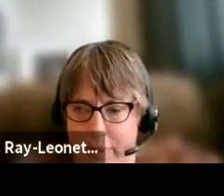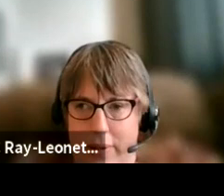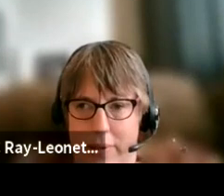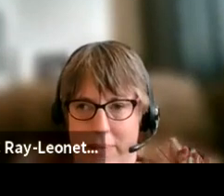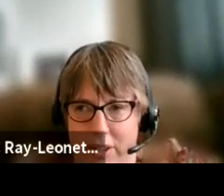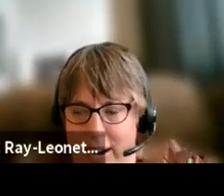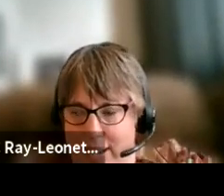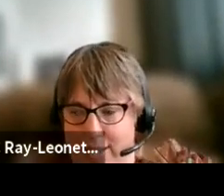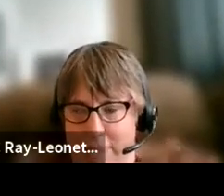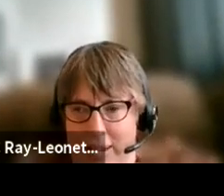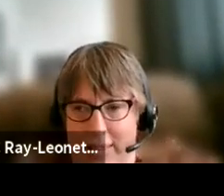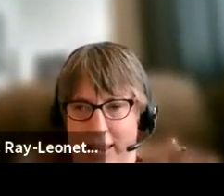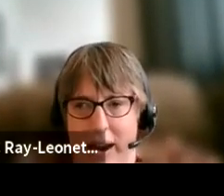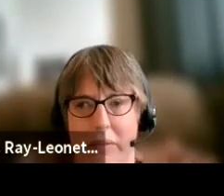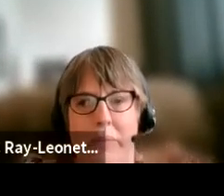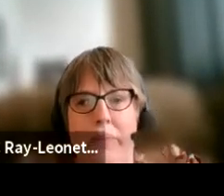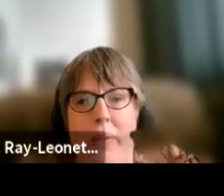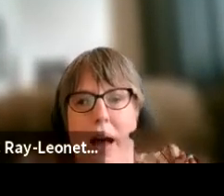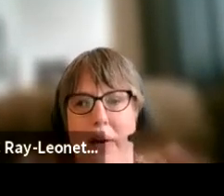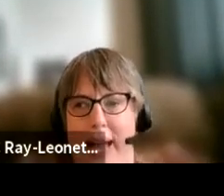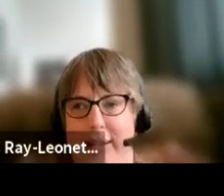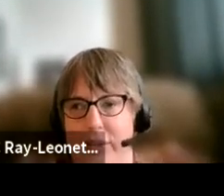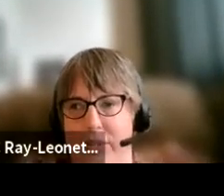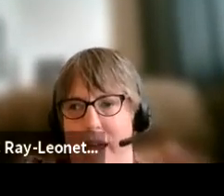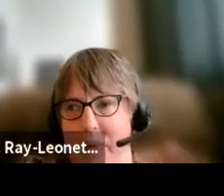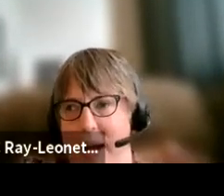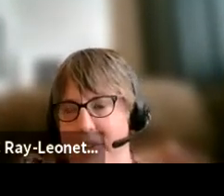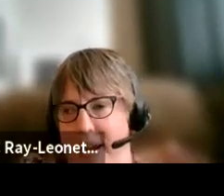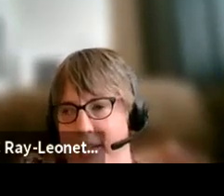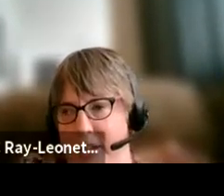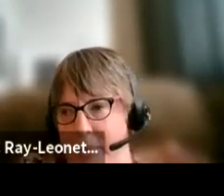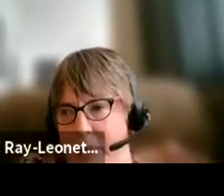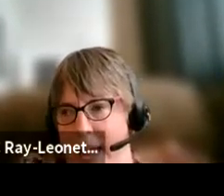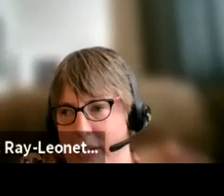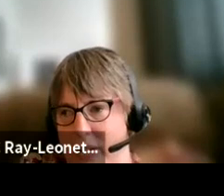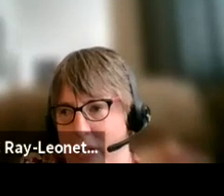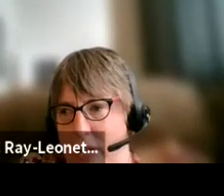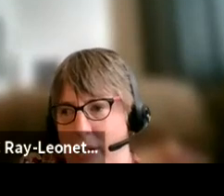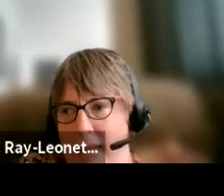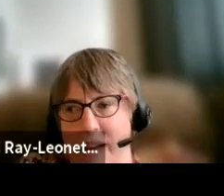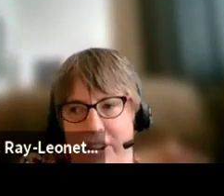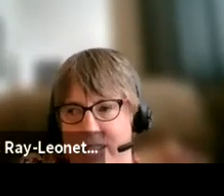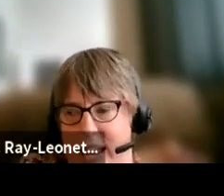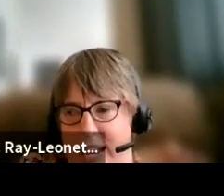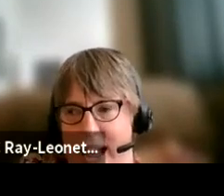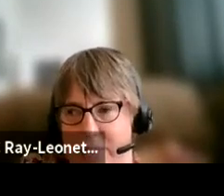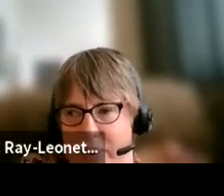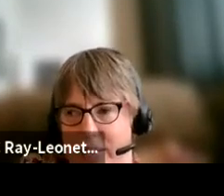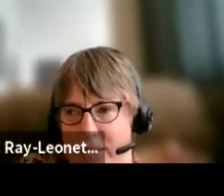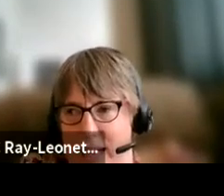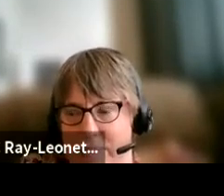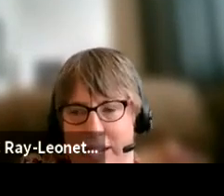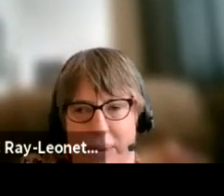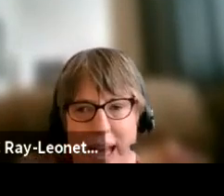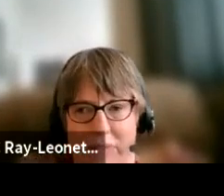Whoops. Make sure I didn't skip anything here. Okay. So statewide transition plans. Every state has